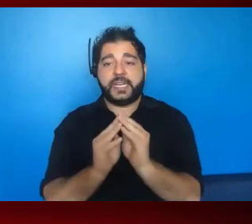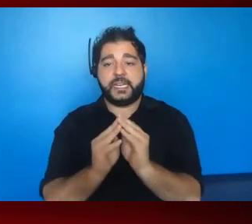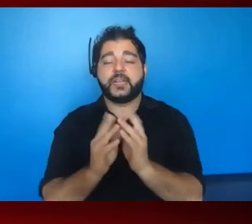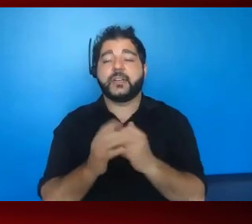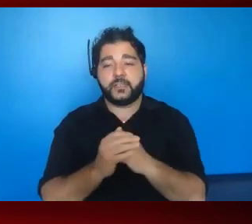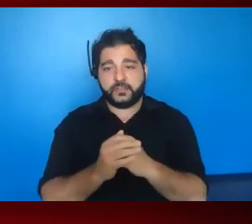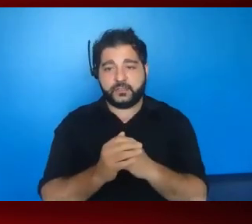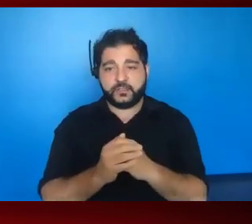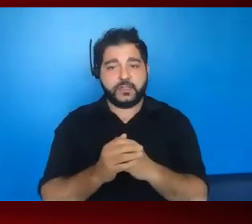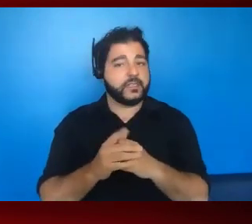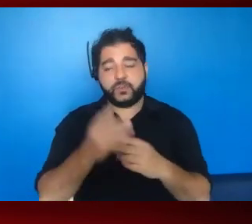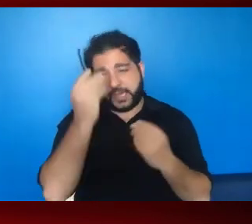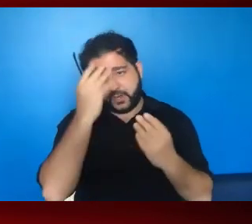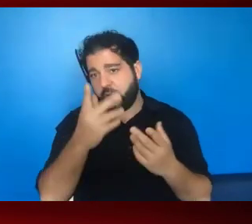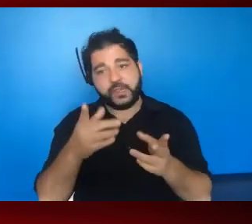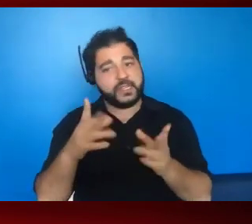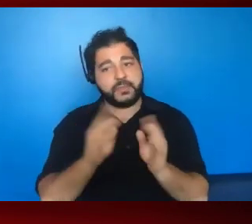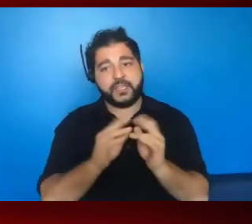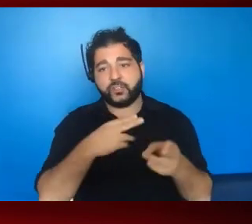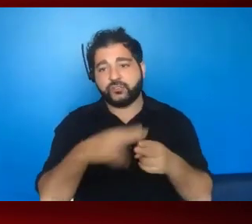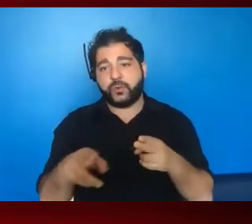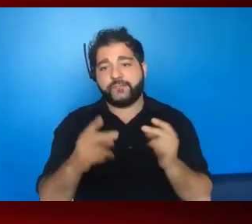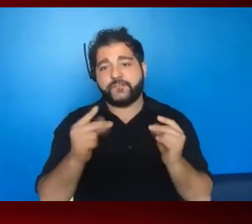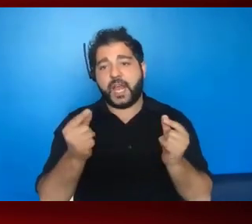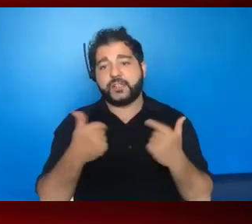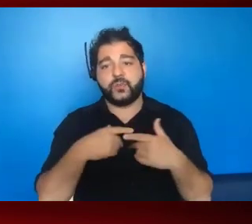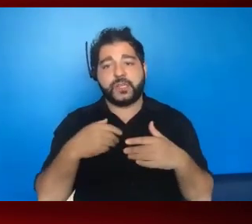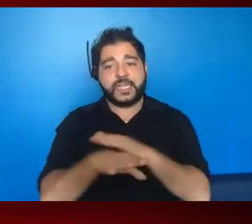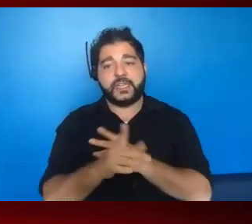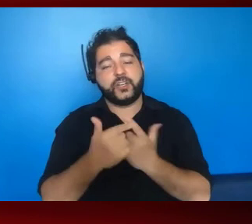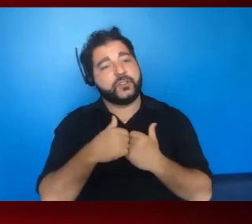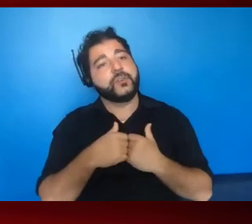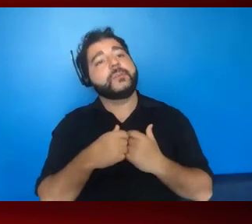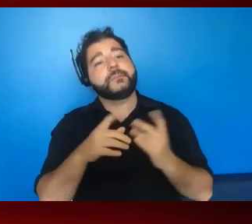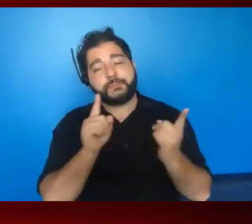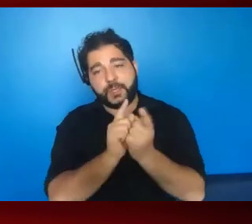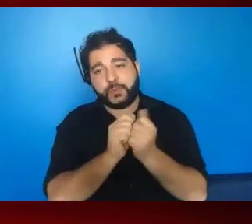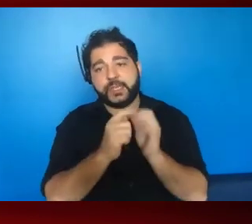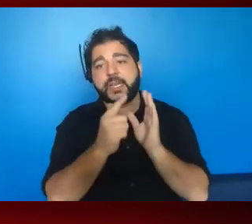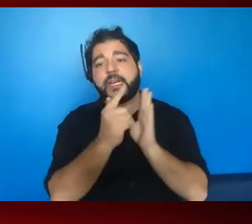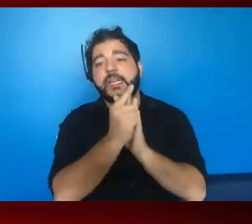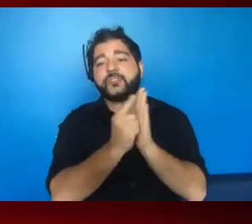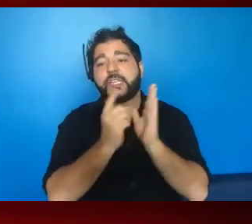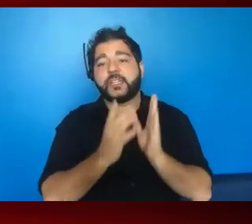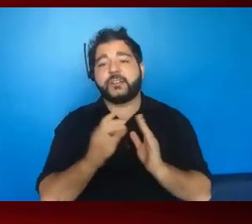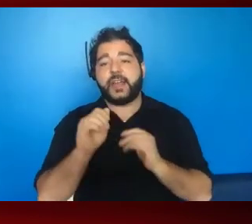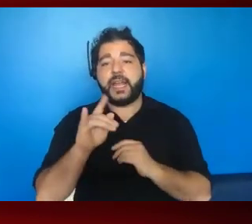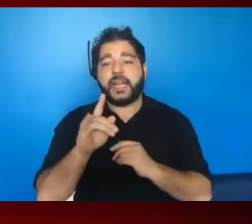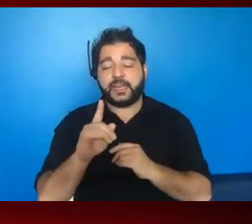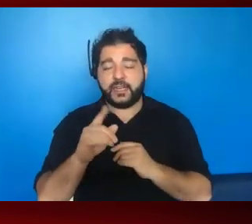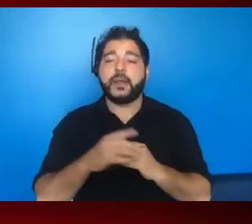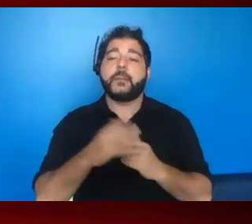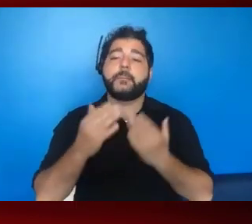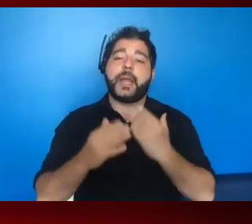These, these meetings are really short. They're really fast. You're going to get in there. You're going to probably meet with the legislative aide. Um, maybe the